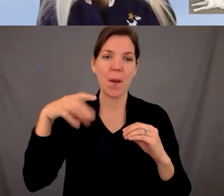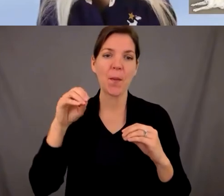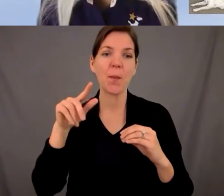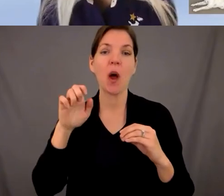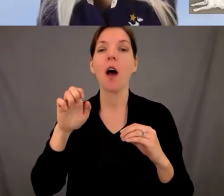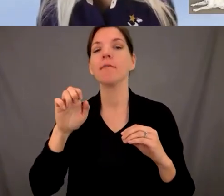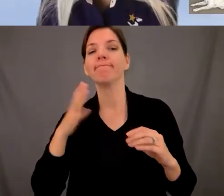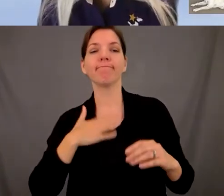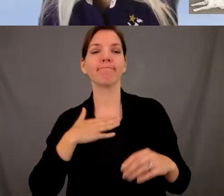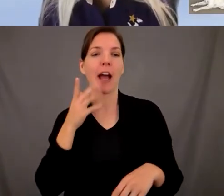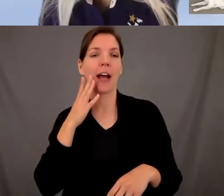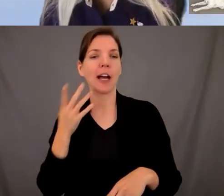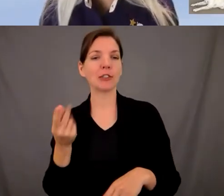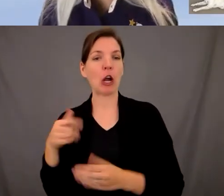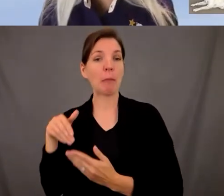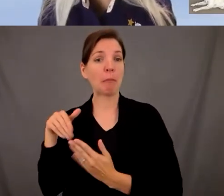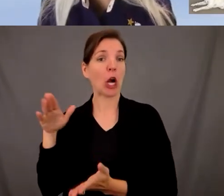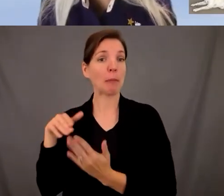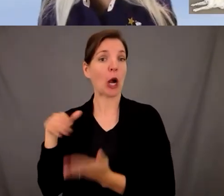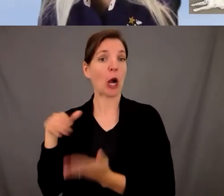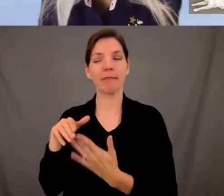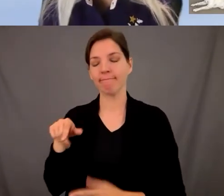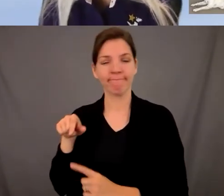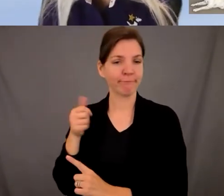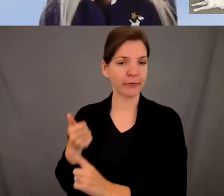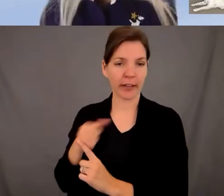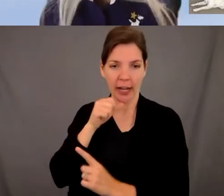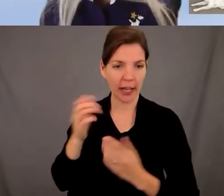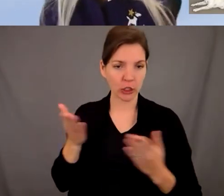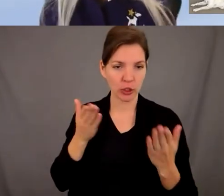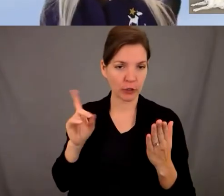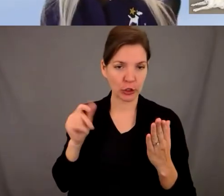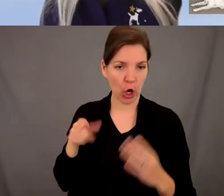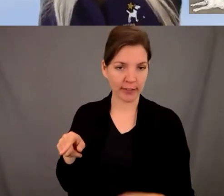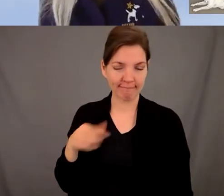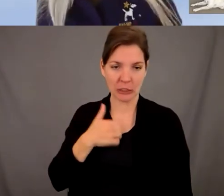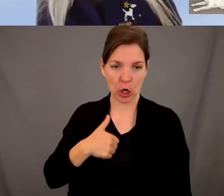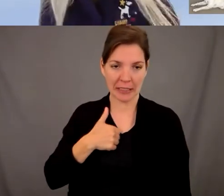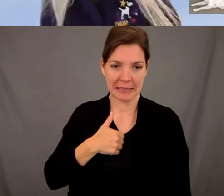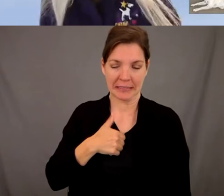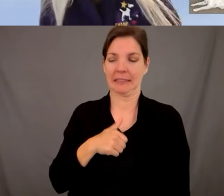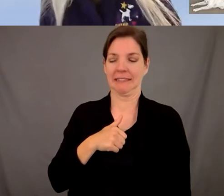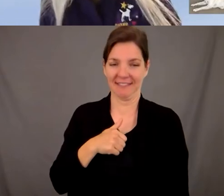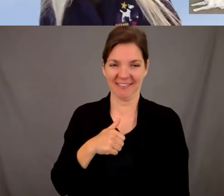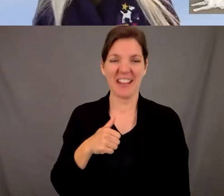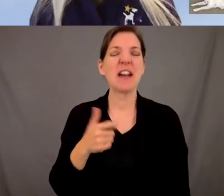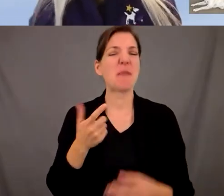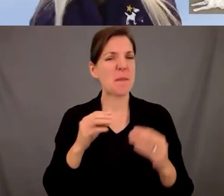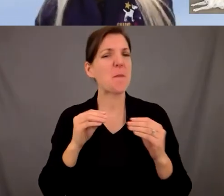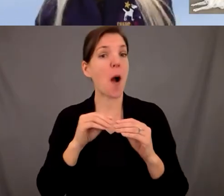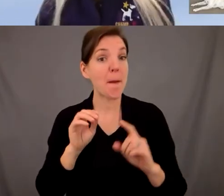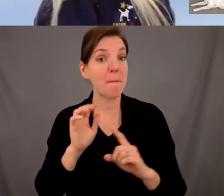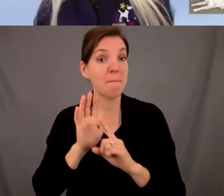he's not a service dog i apologize but um we we've been using more and more poodles they've been